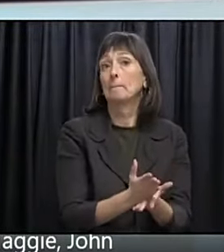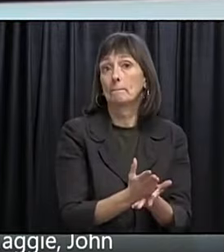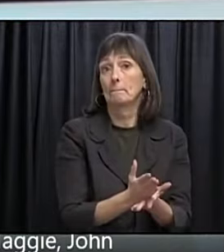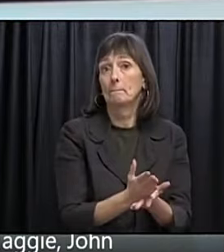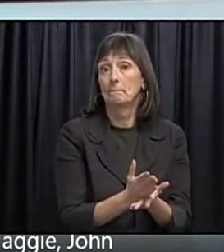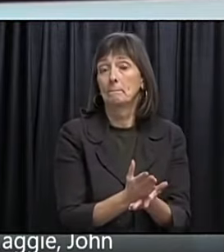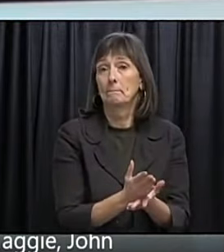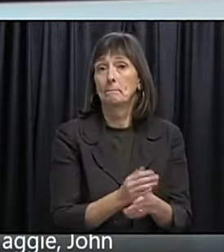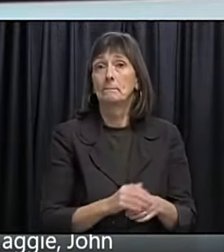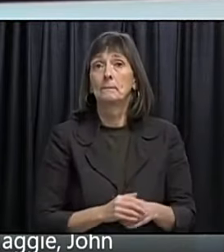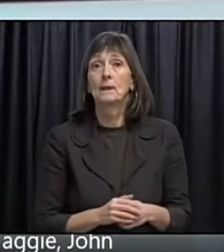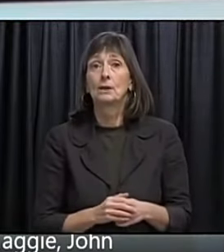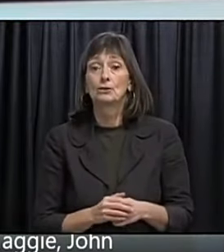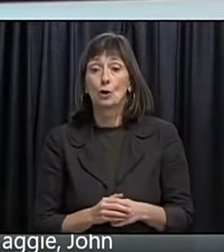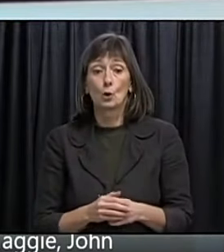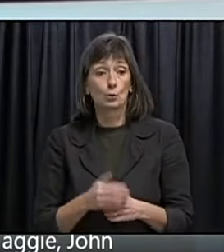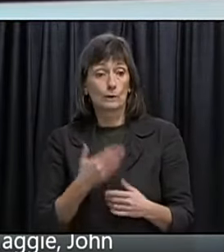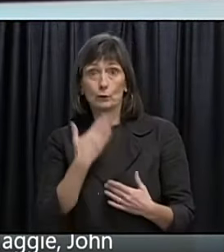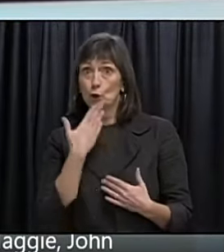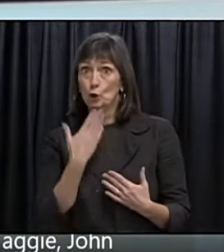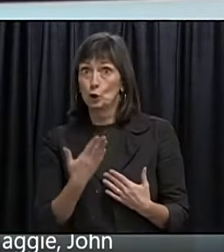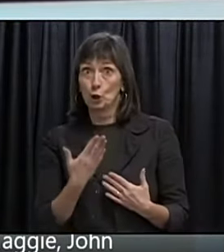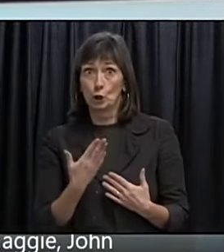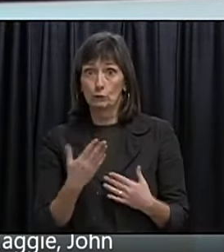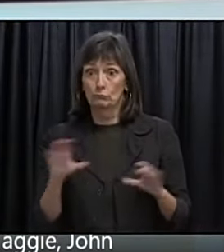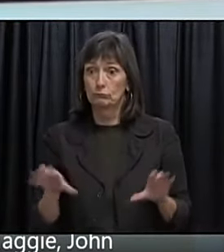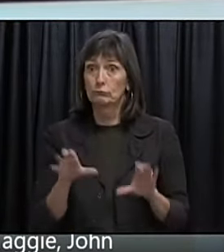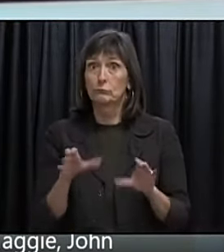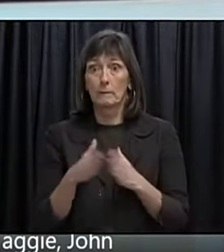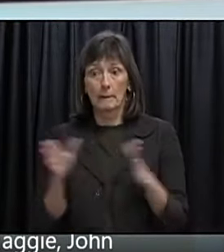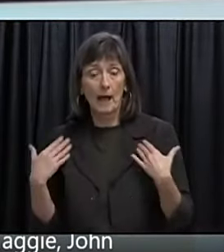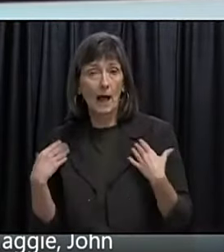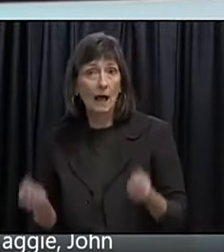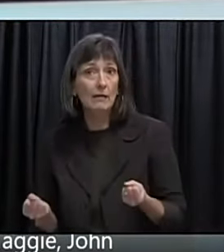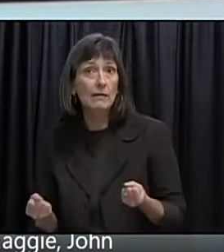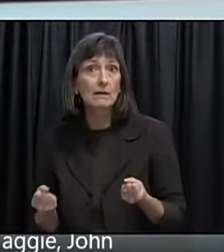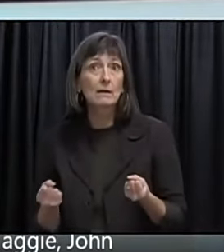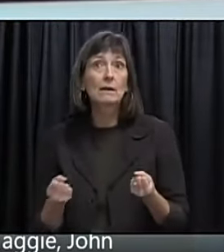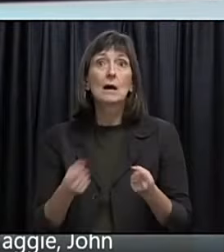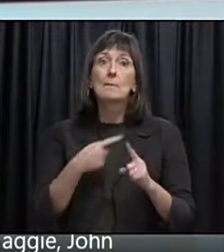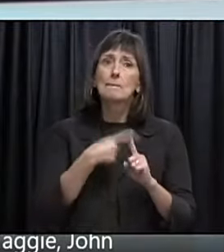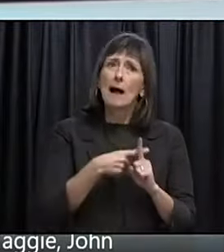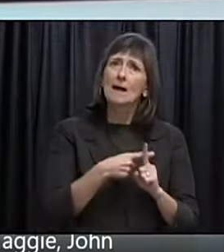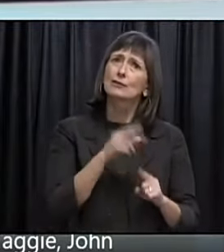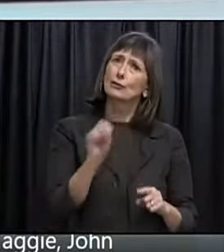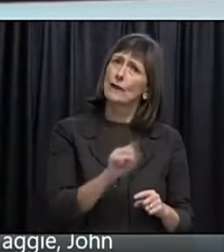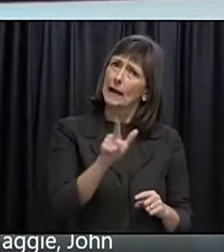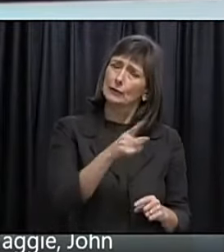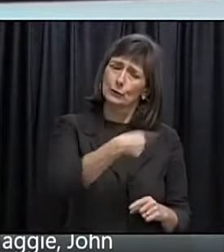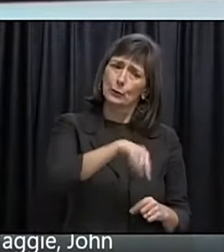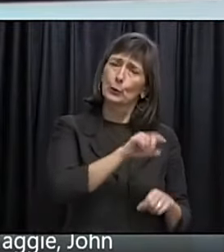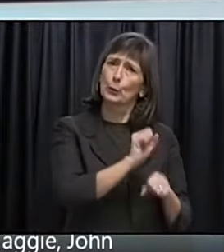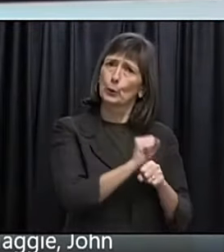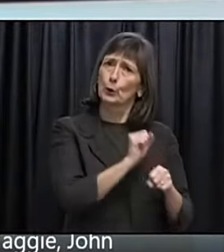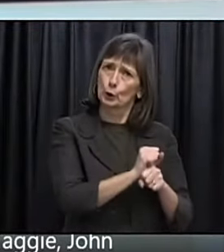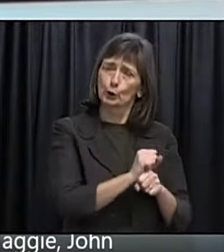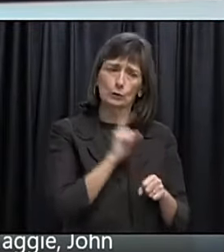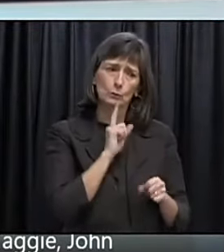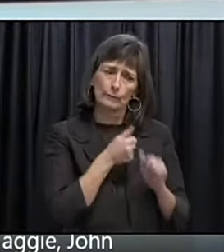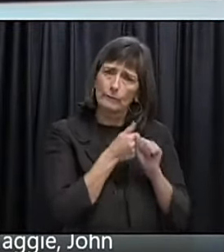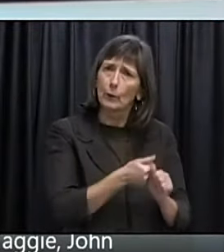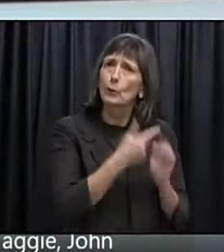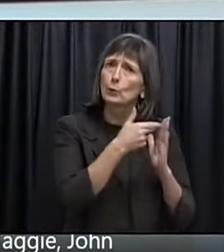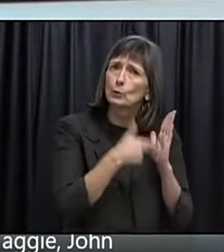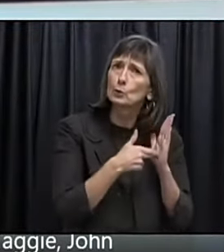own luck. And we have. Some extremely. Good results. From public health. And from the effort. Of the people. Of this province. In following.